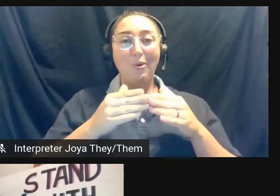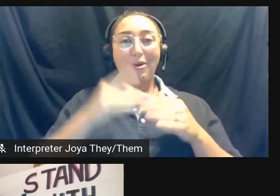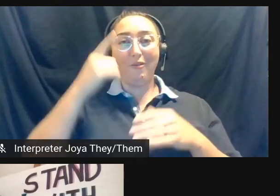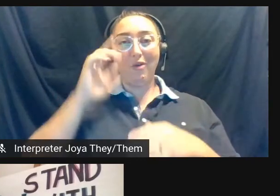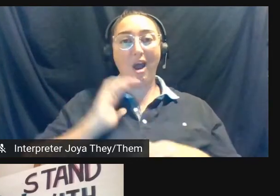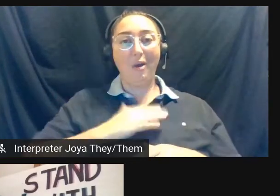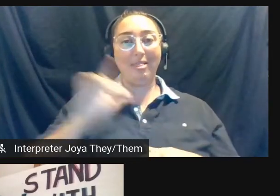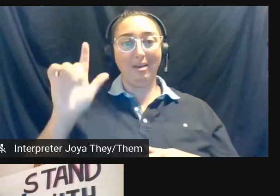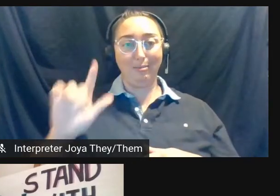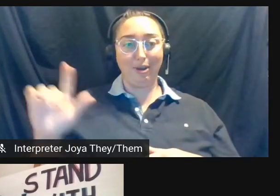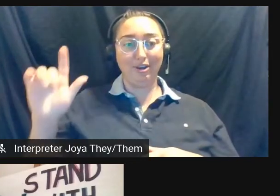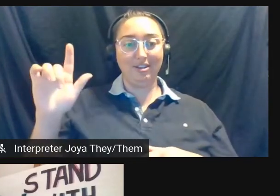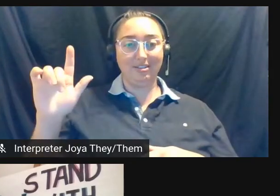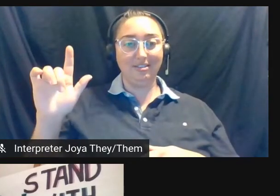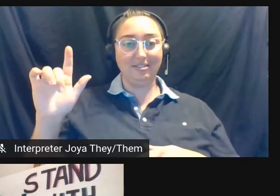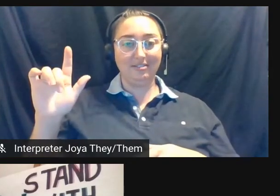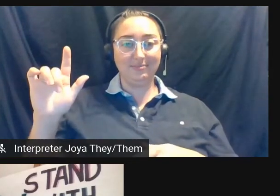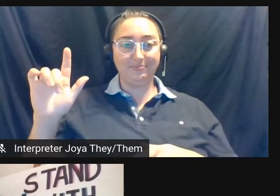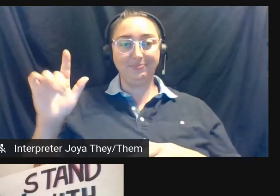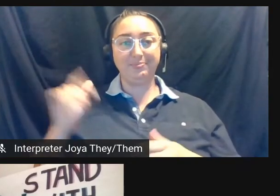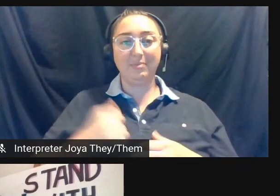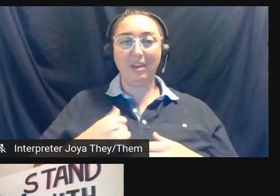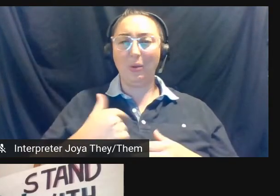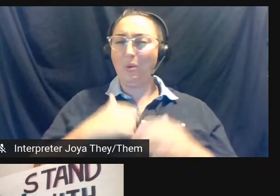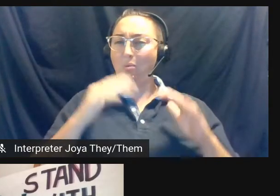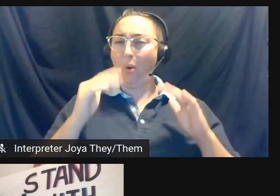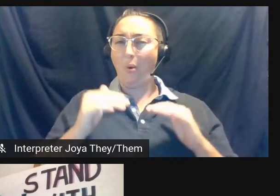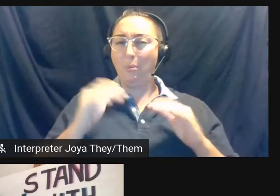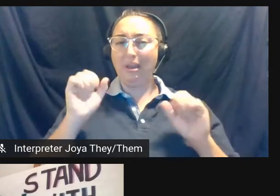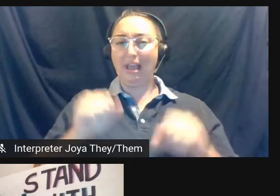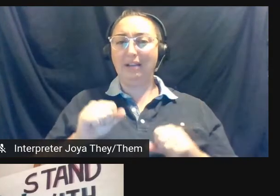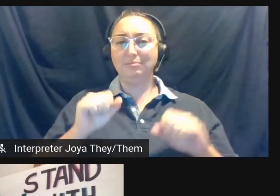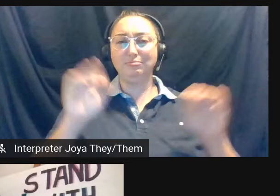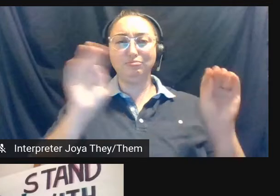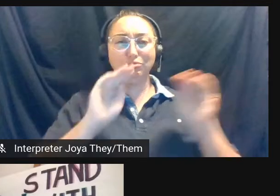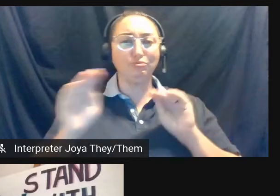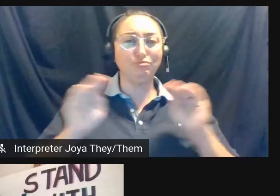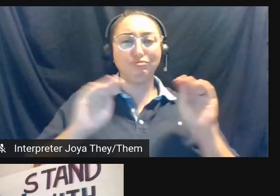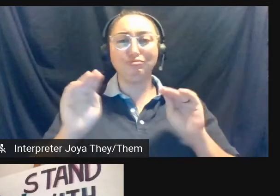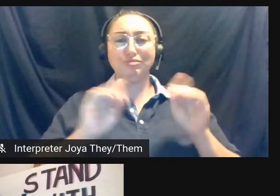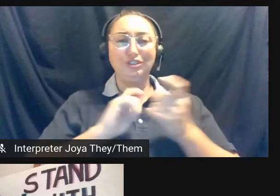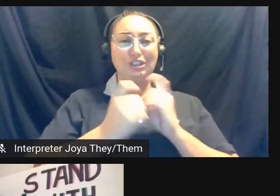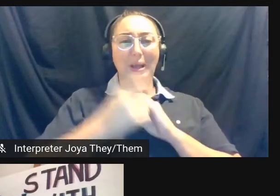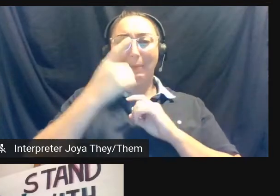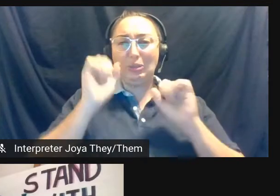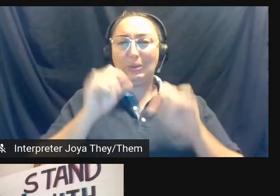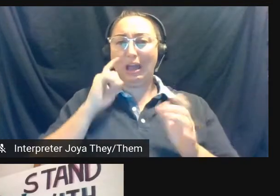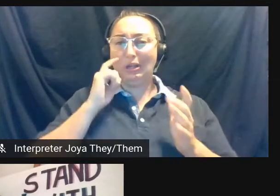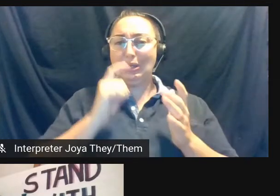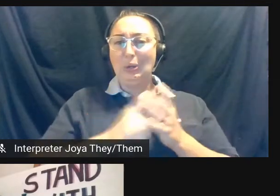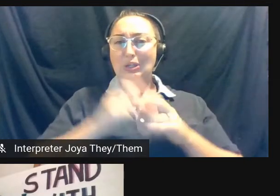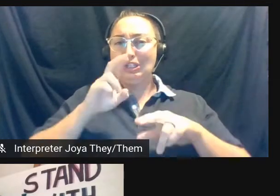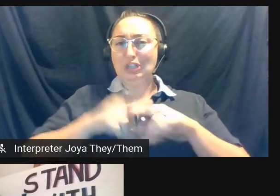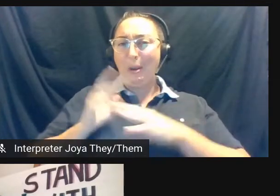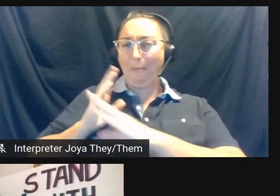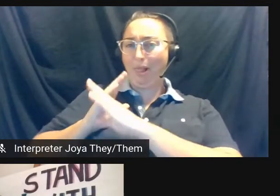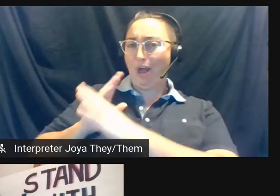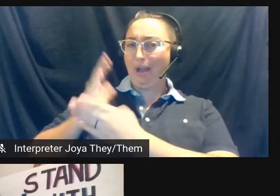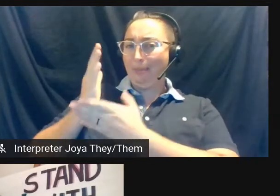our library, which we actually hope to kind of reorganize because you can tell there's a chair kind of blocking part of the library.